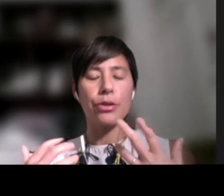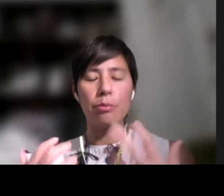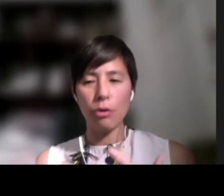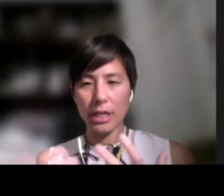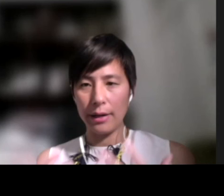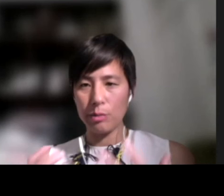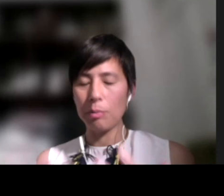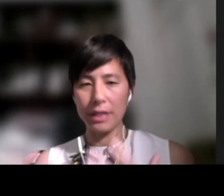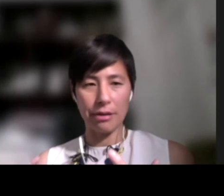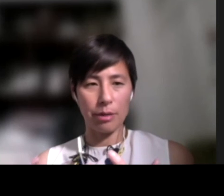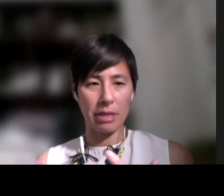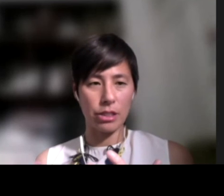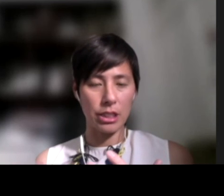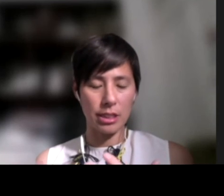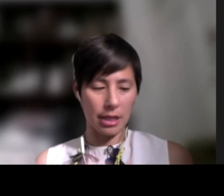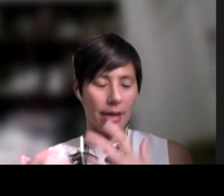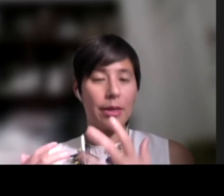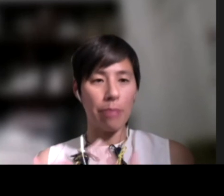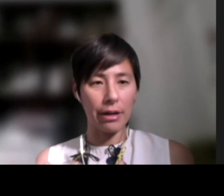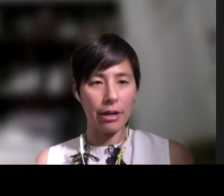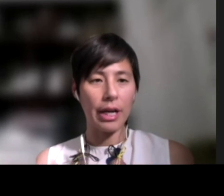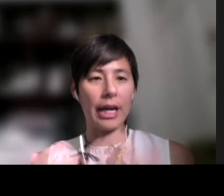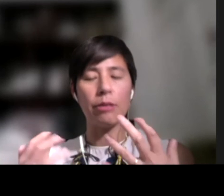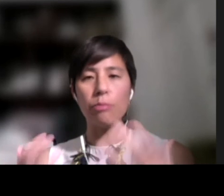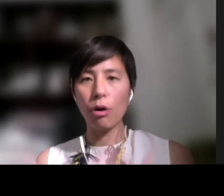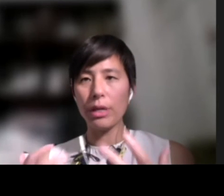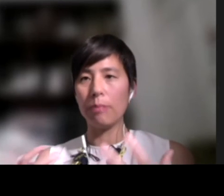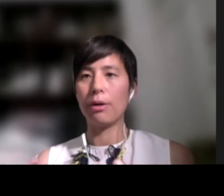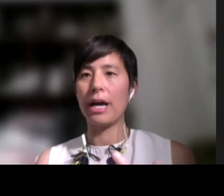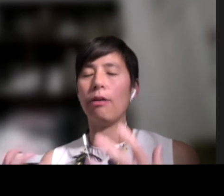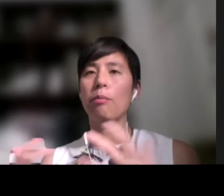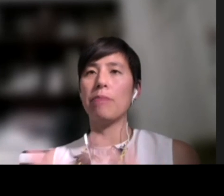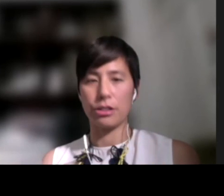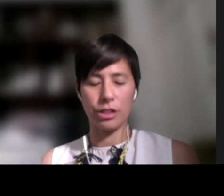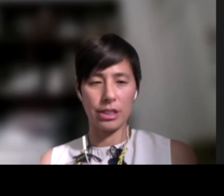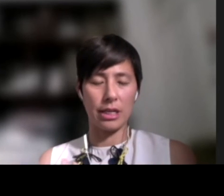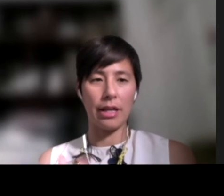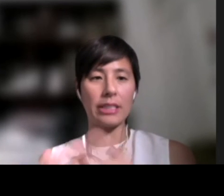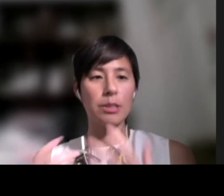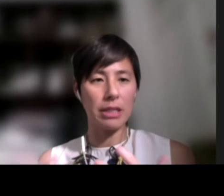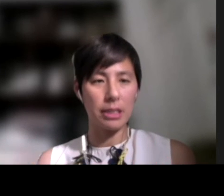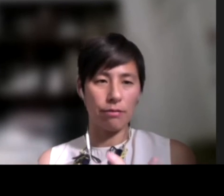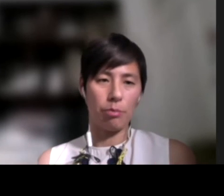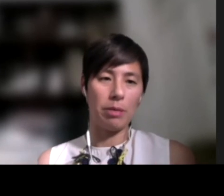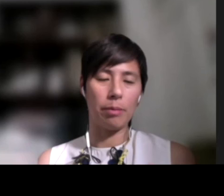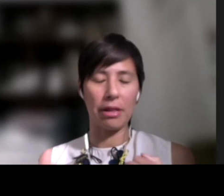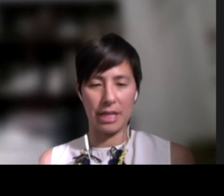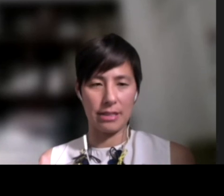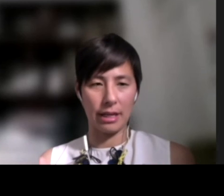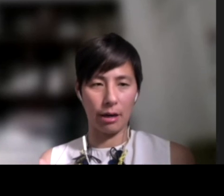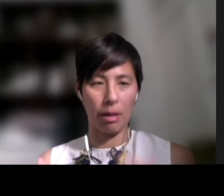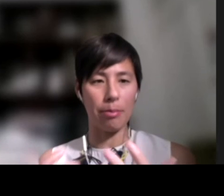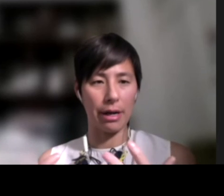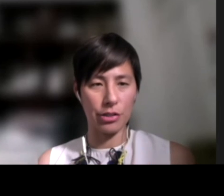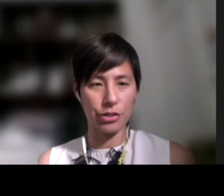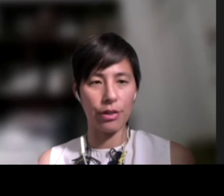So the more times people hear the messages, the better. And the more we can put out messages that speak to different people about the things